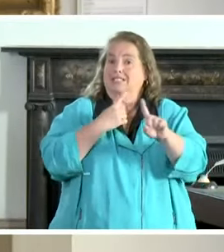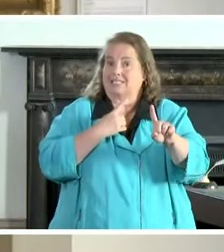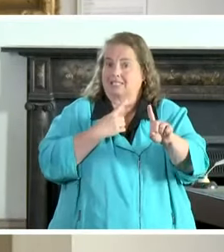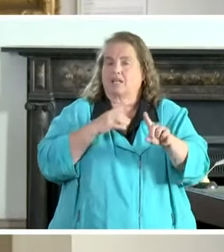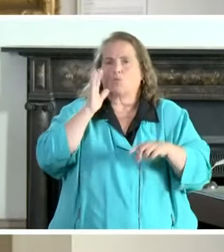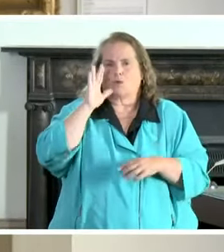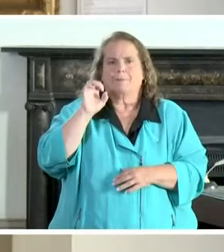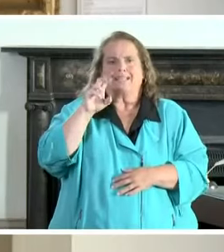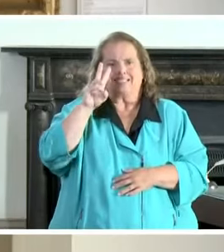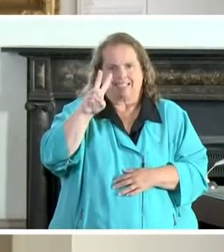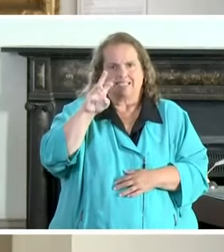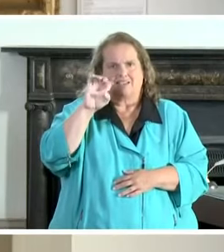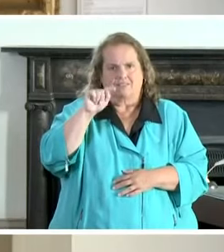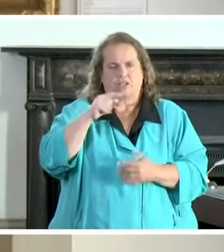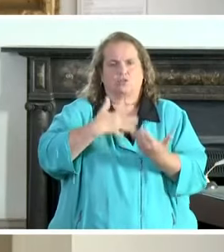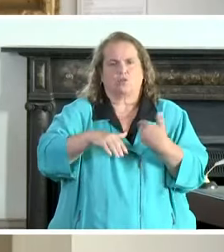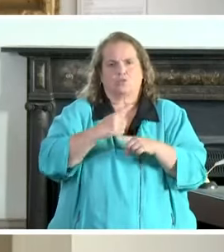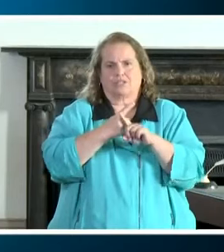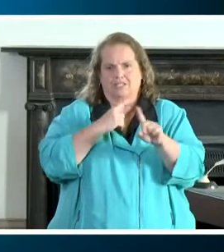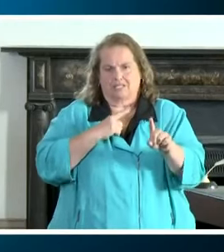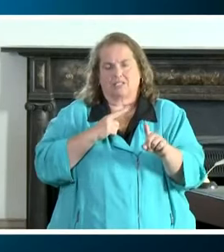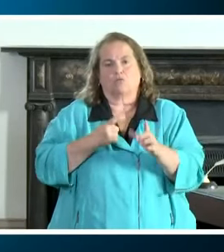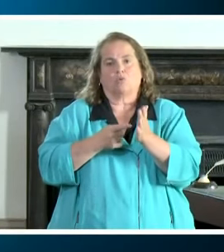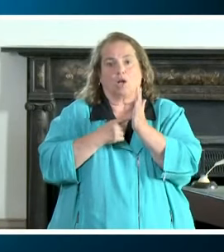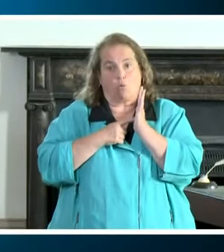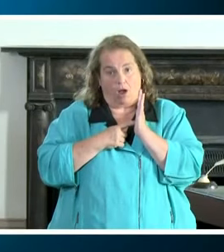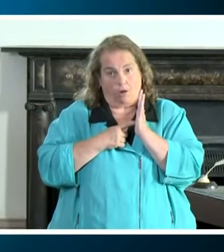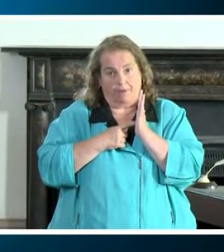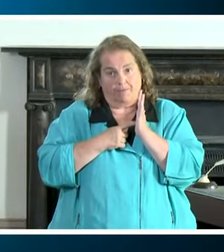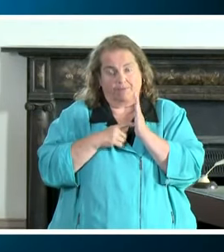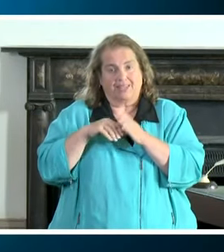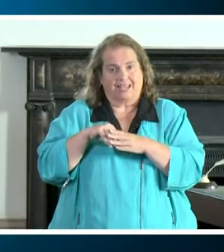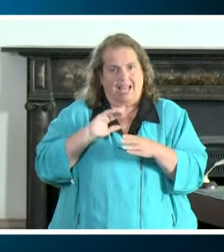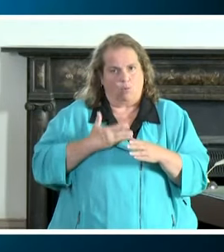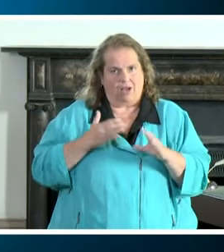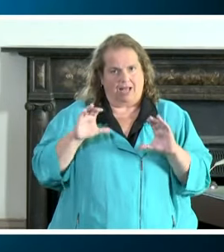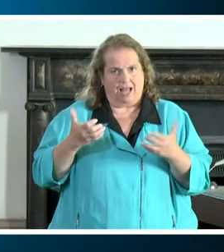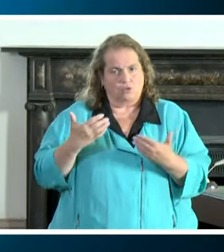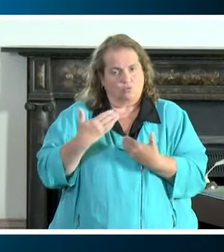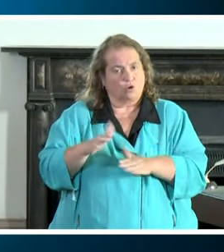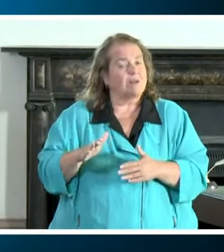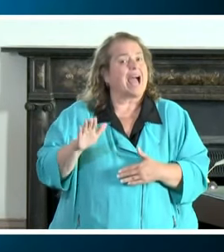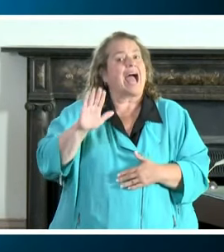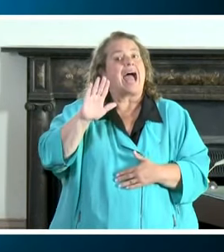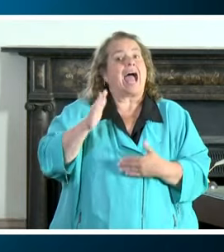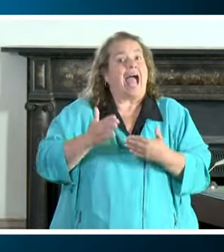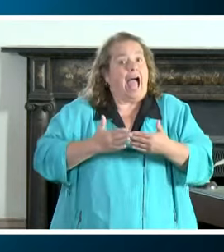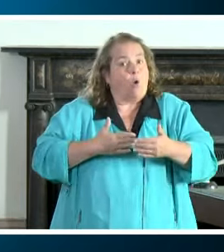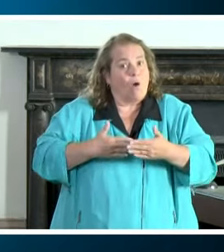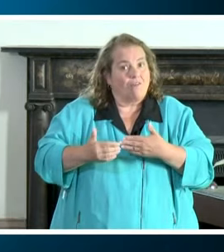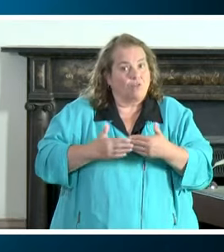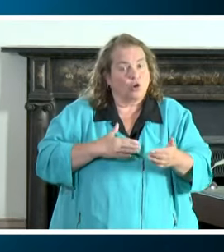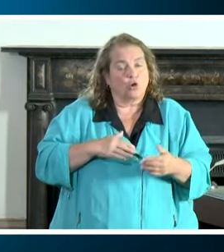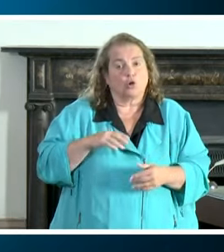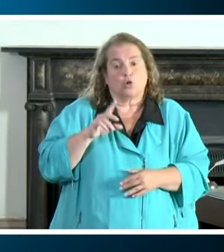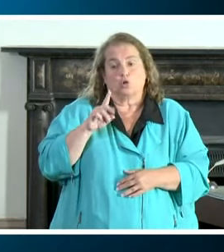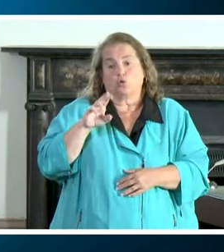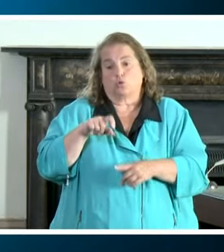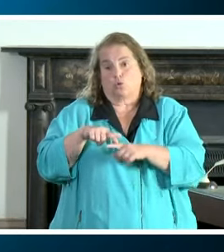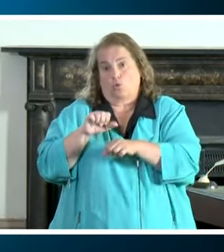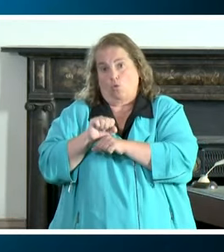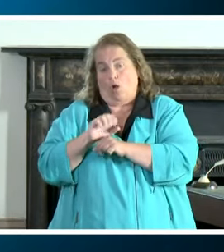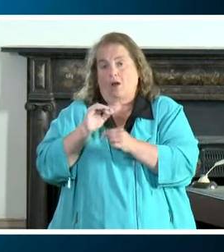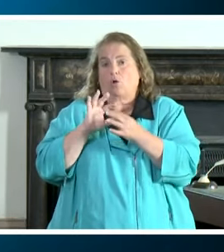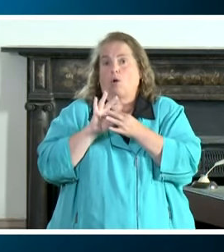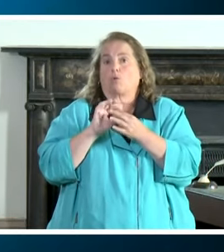six feet social distancing requirement uh in our classrooms however and due to the work and the cooperation of